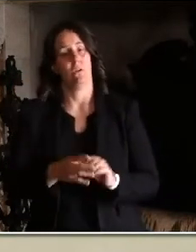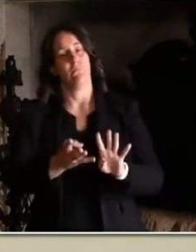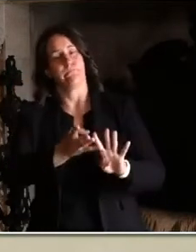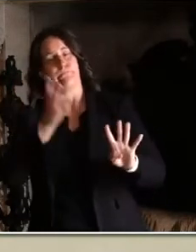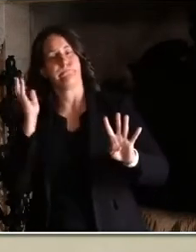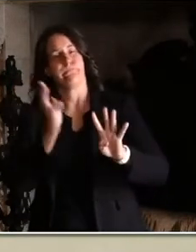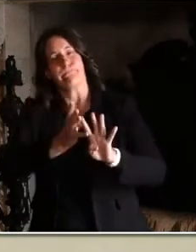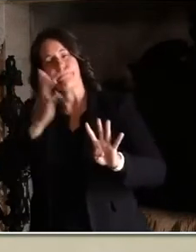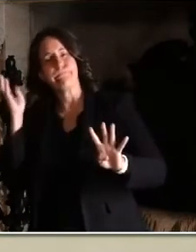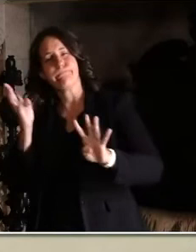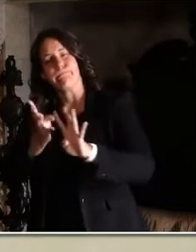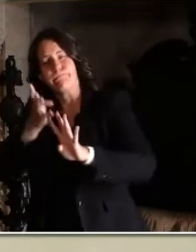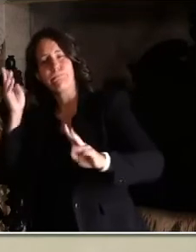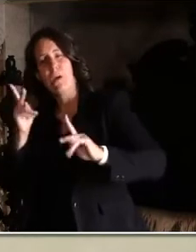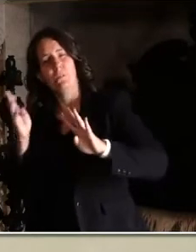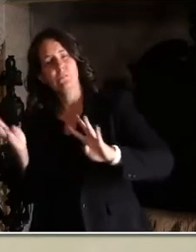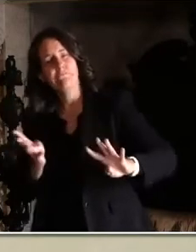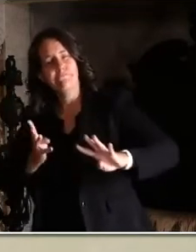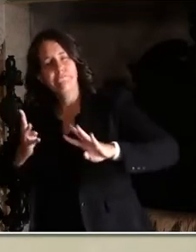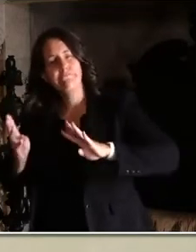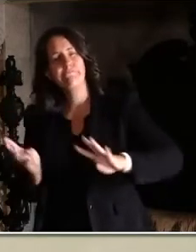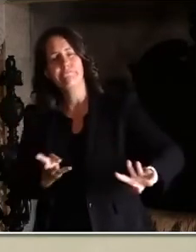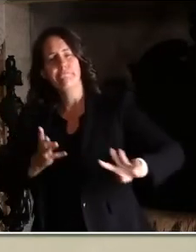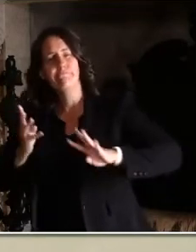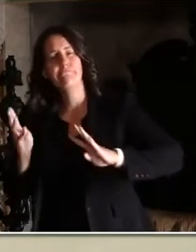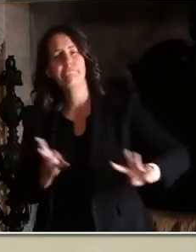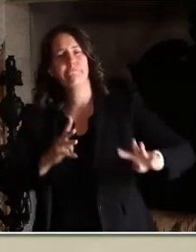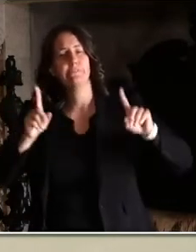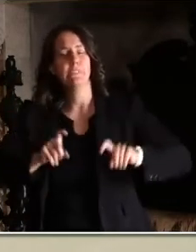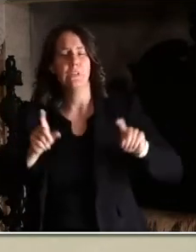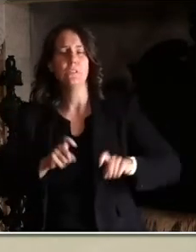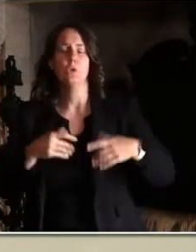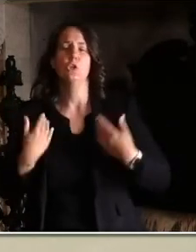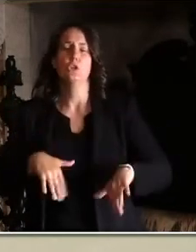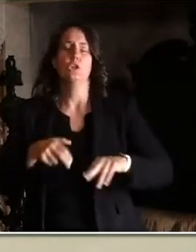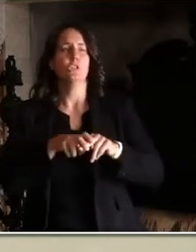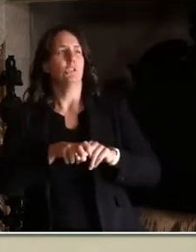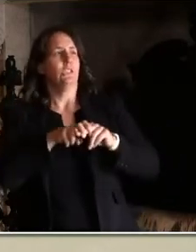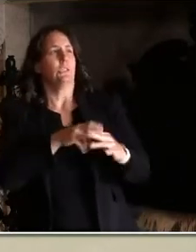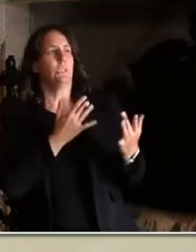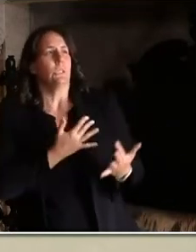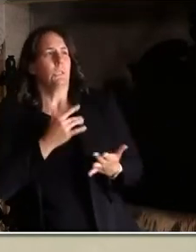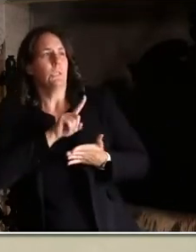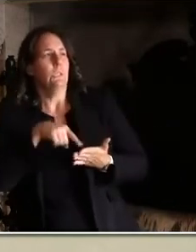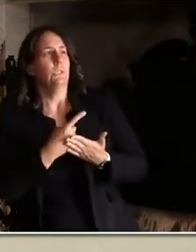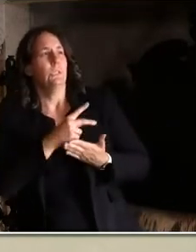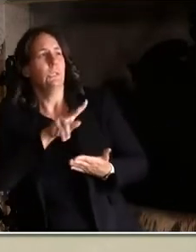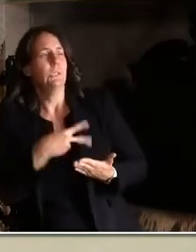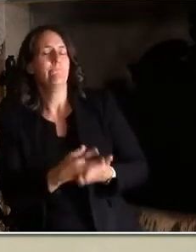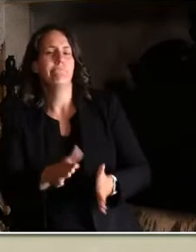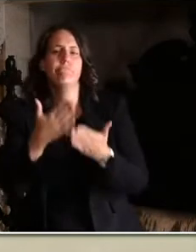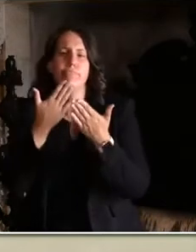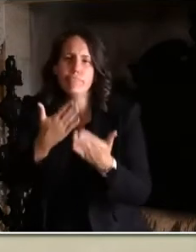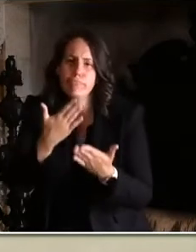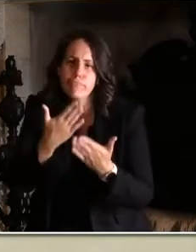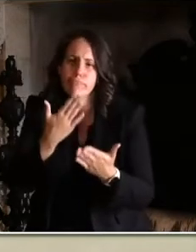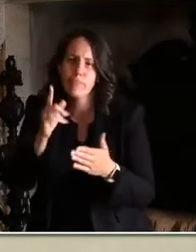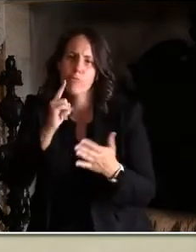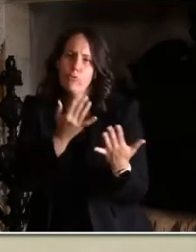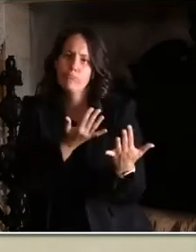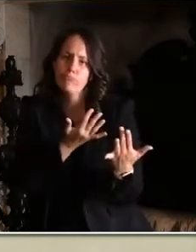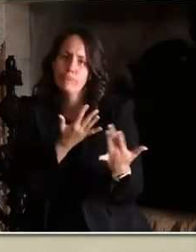appreciate everyone's patience and understanding as we work to administer these tests in the most efficient manner possible.